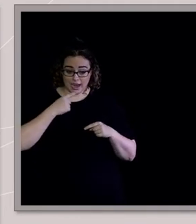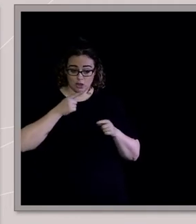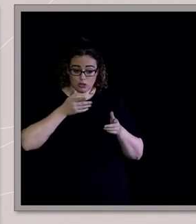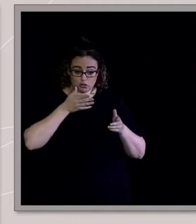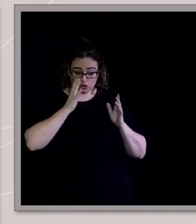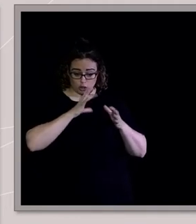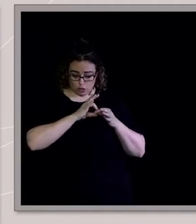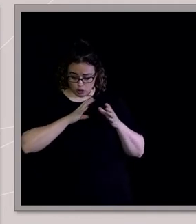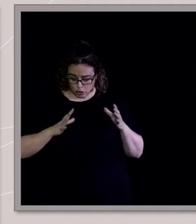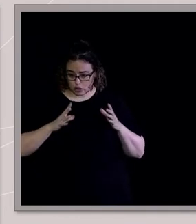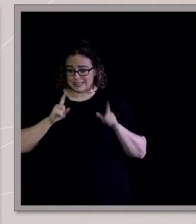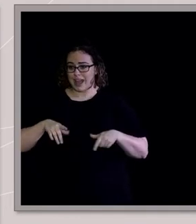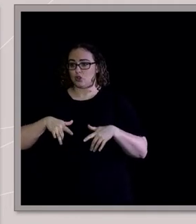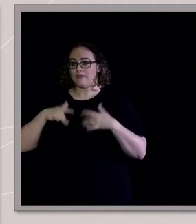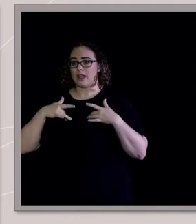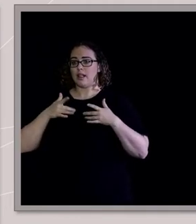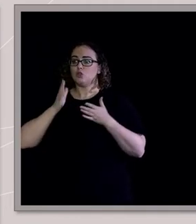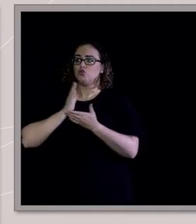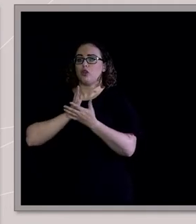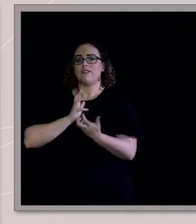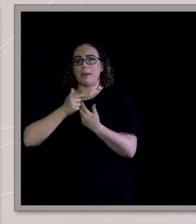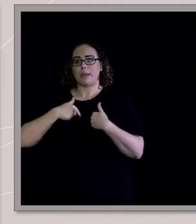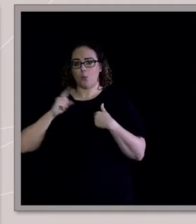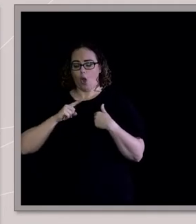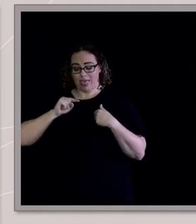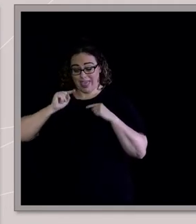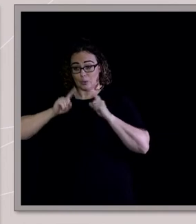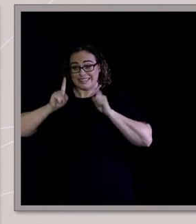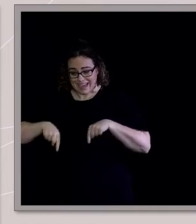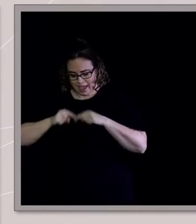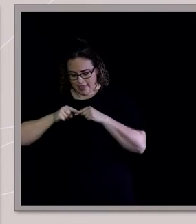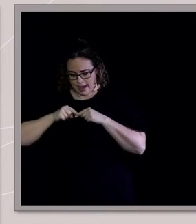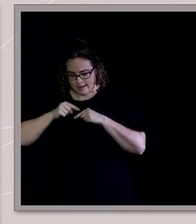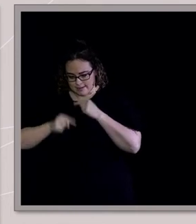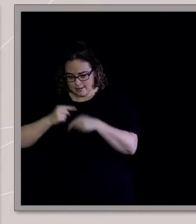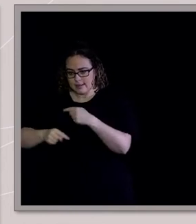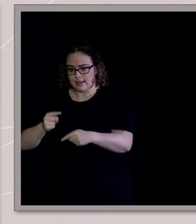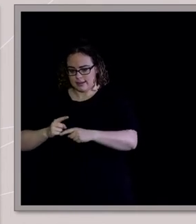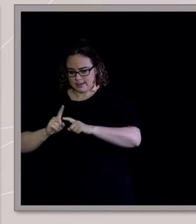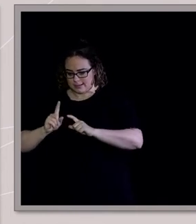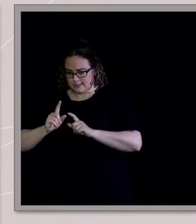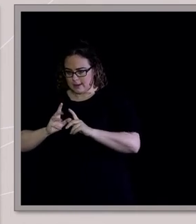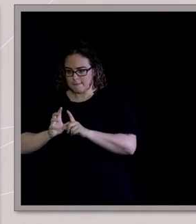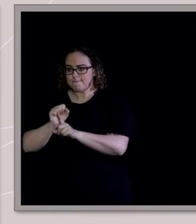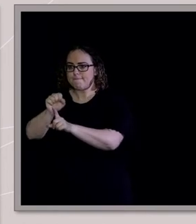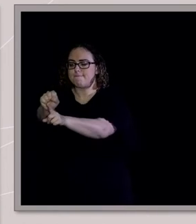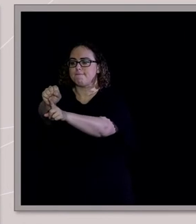there. And somehow I ended up topless touring the country slapping the base.